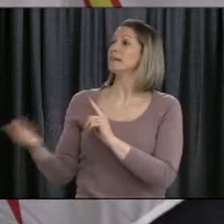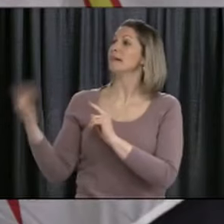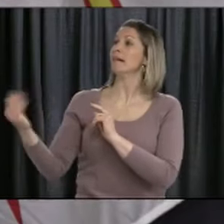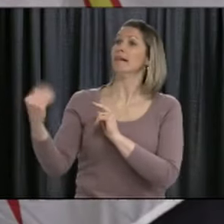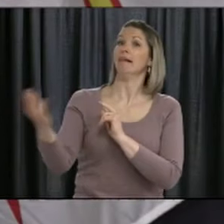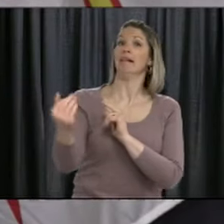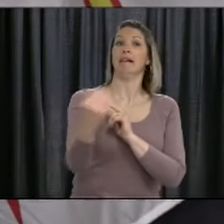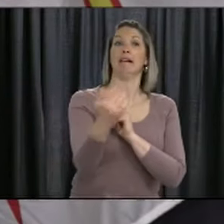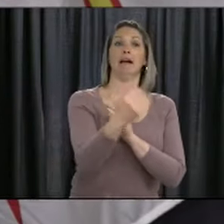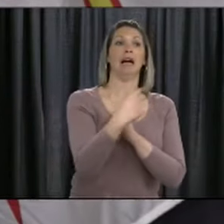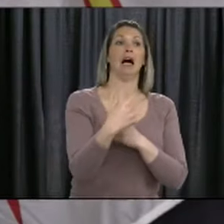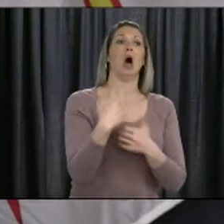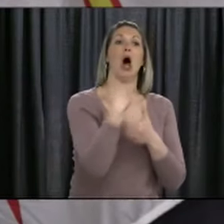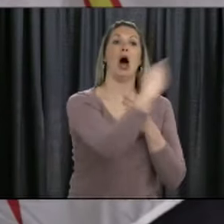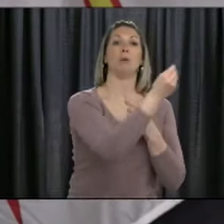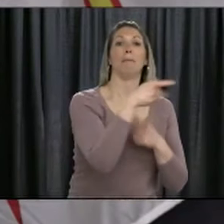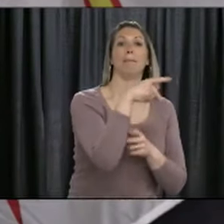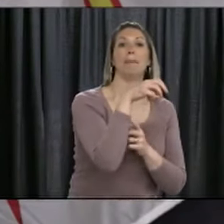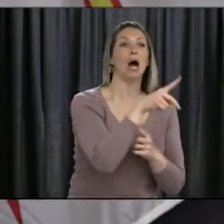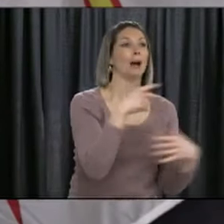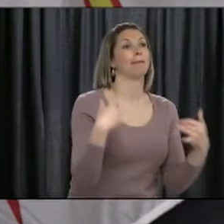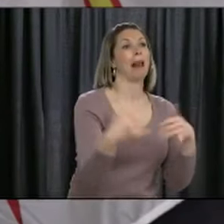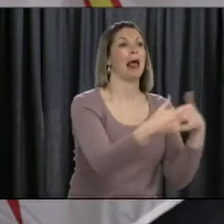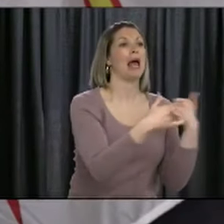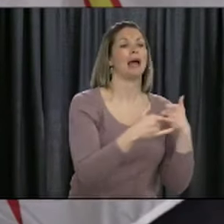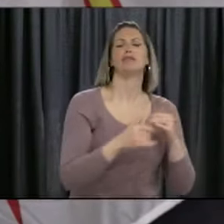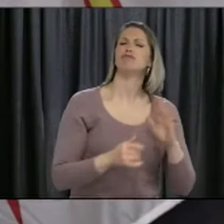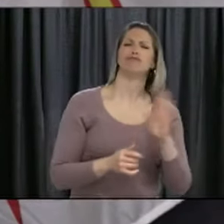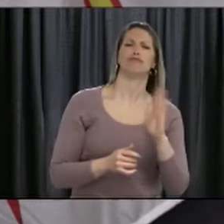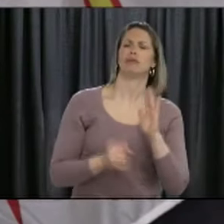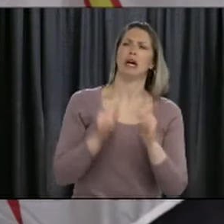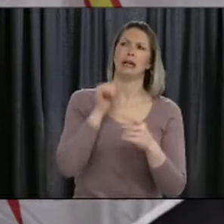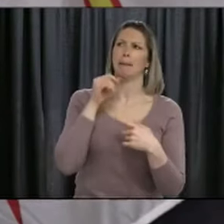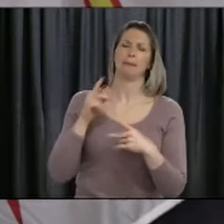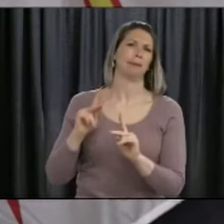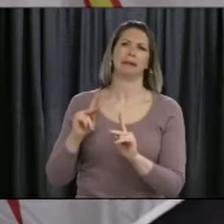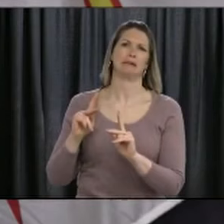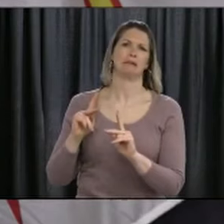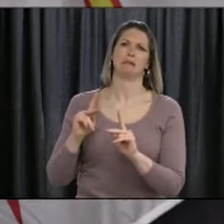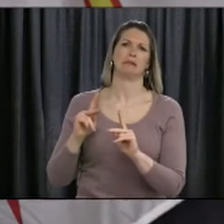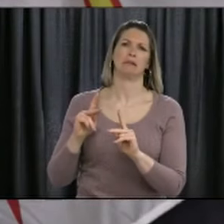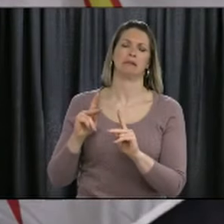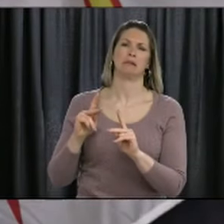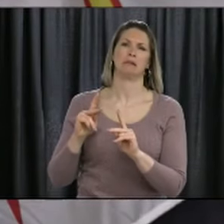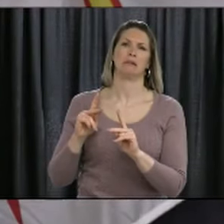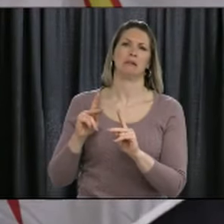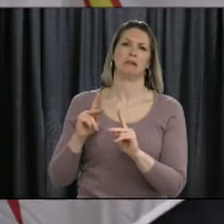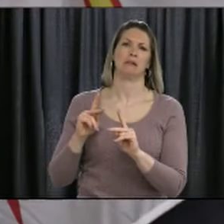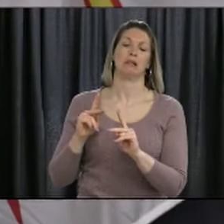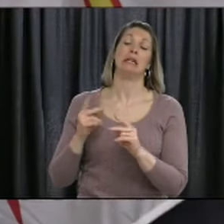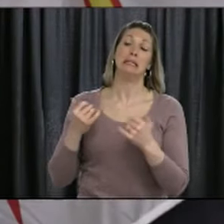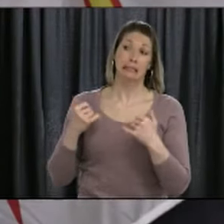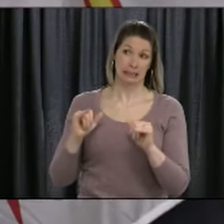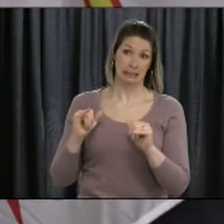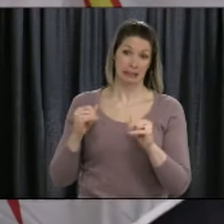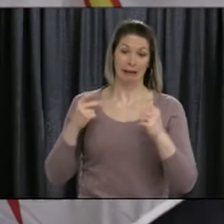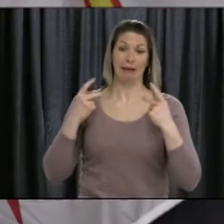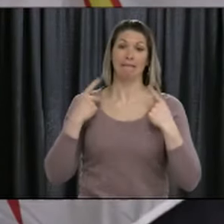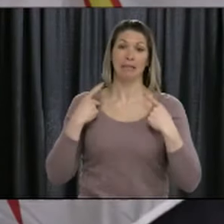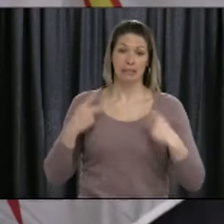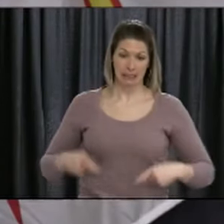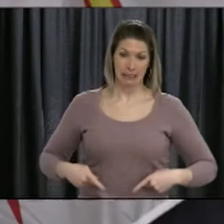park and play around. That's not really what we're talking about here. We're still talking about physical distancing,